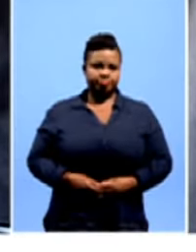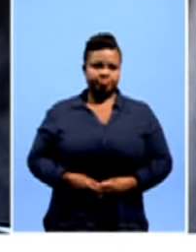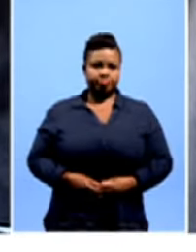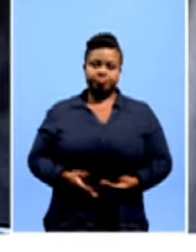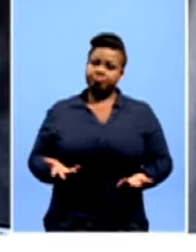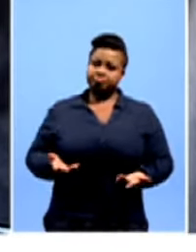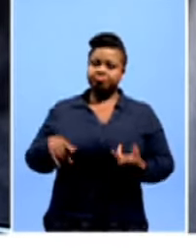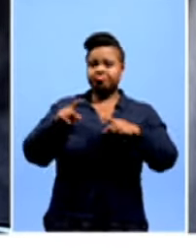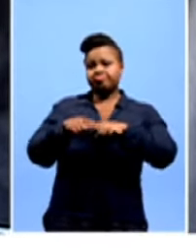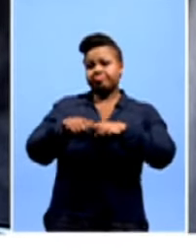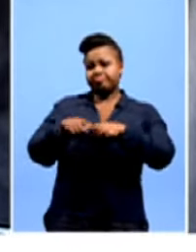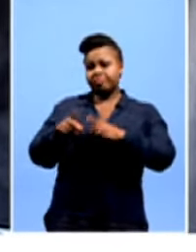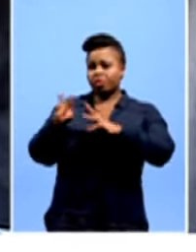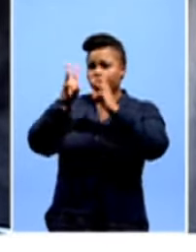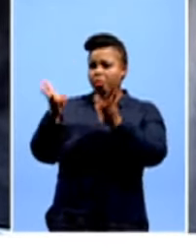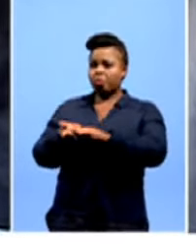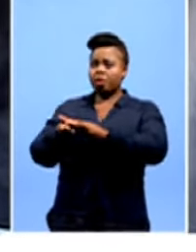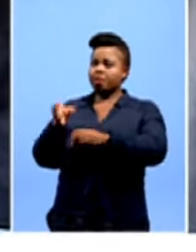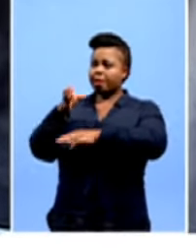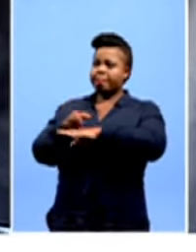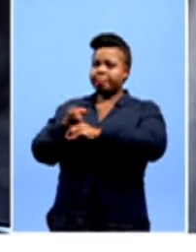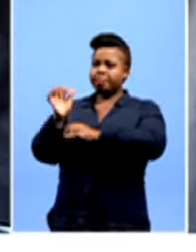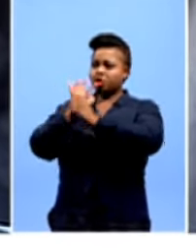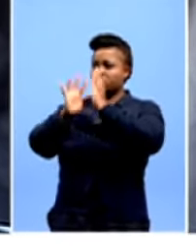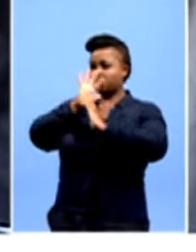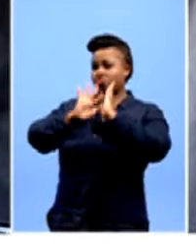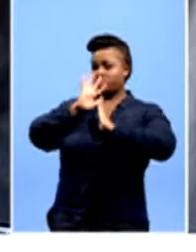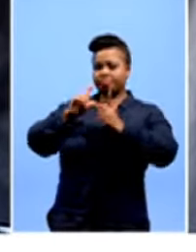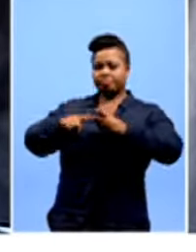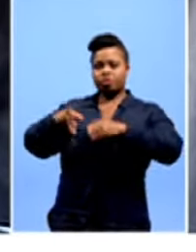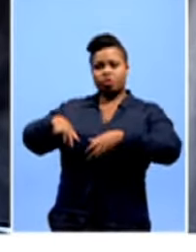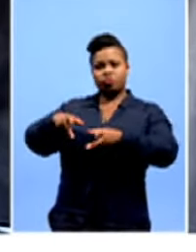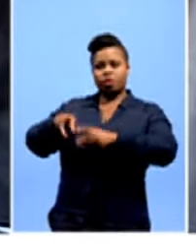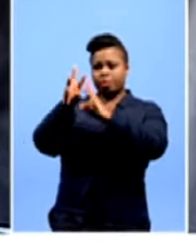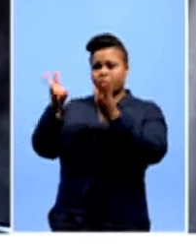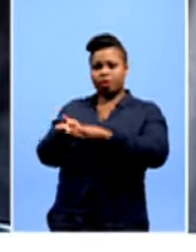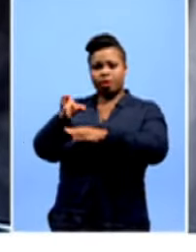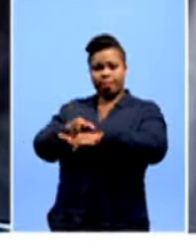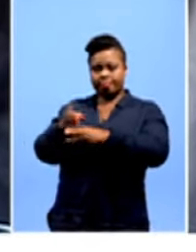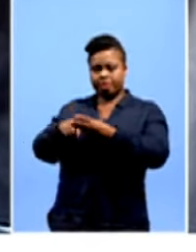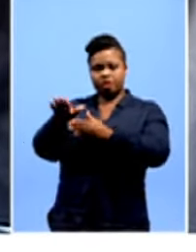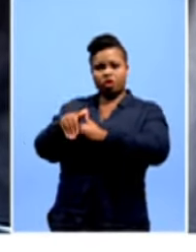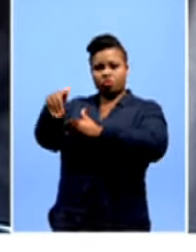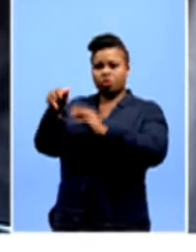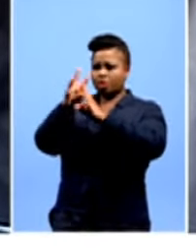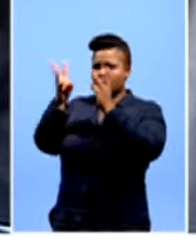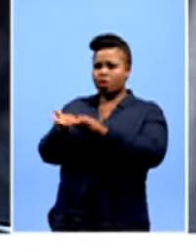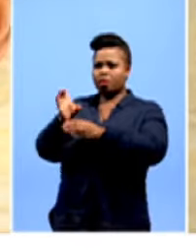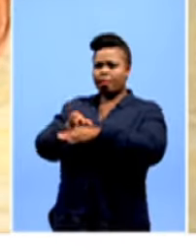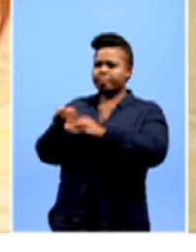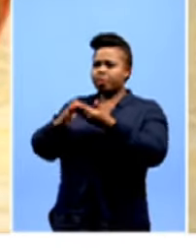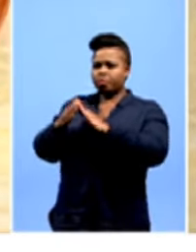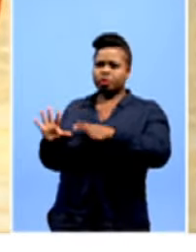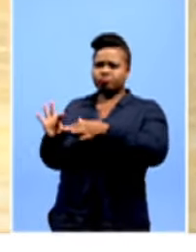the history of the World Cup, the football World Cup, the rugby World Cup, and the cricket World Cup, it combined a lot of